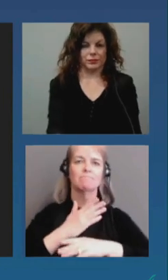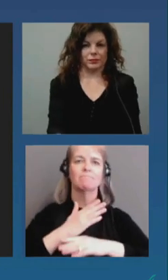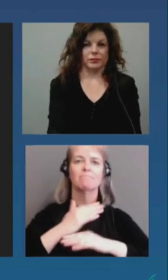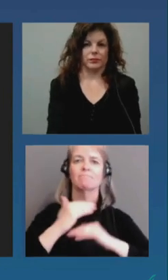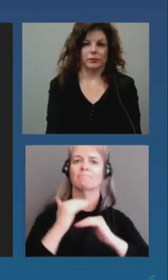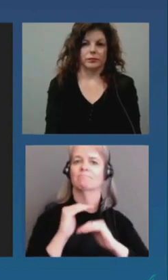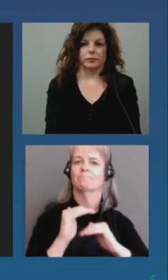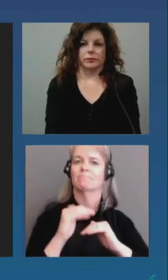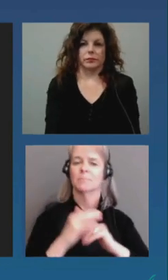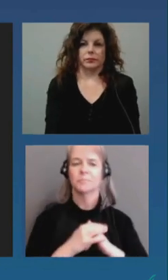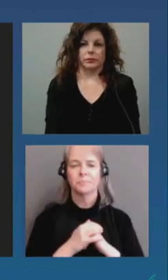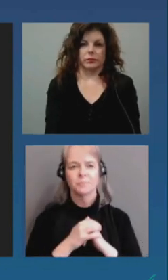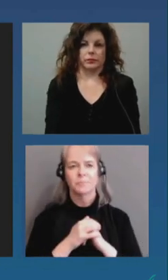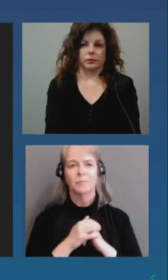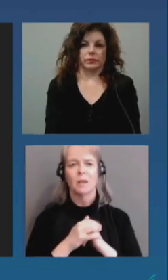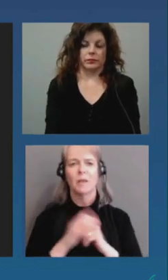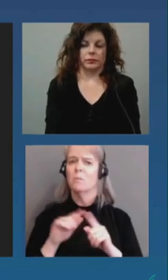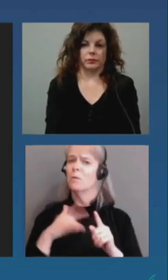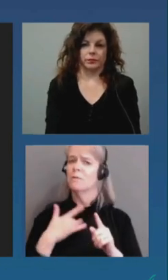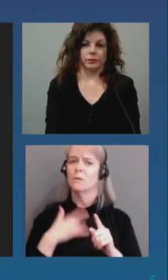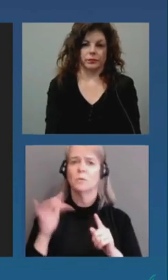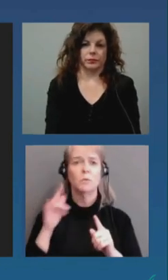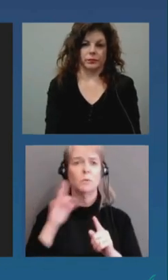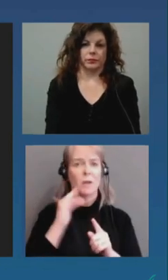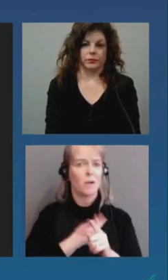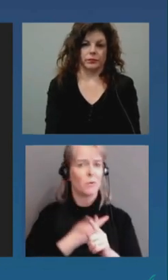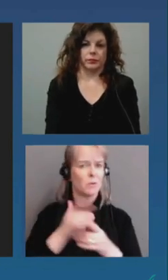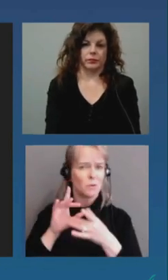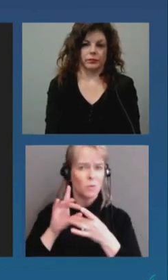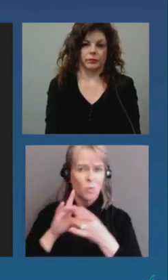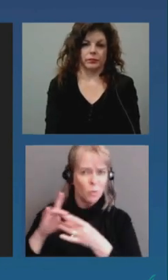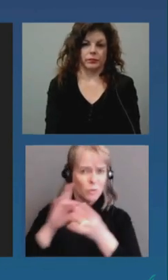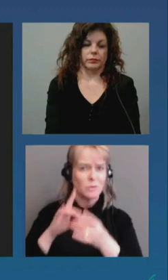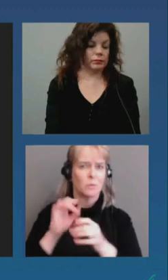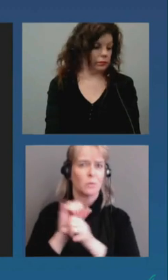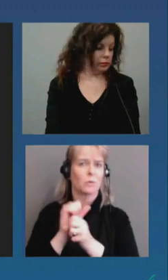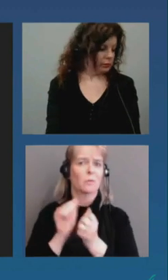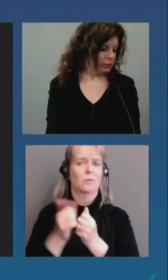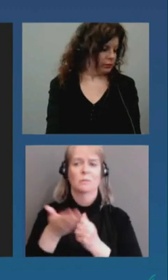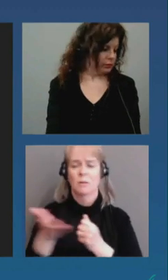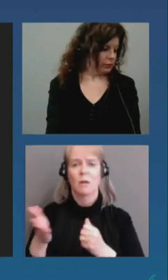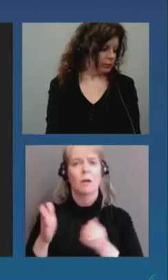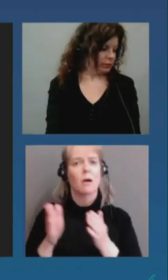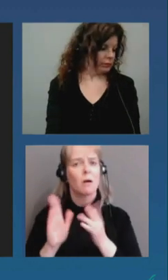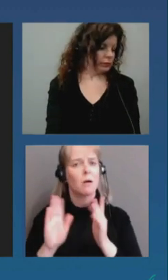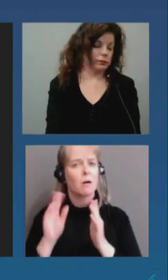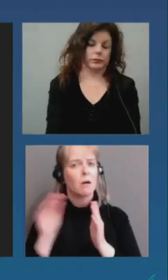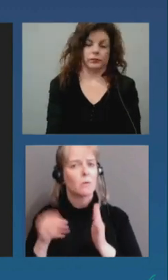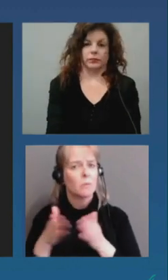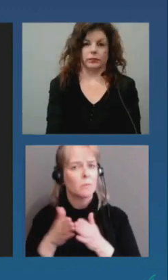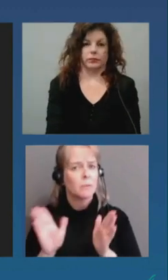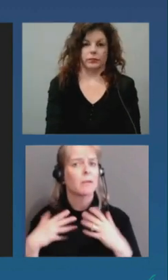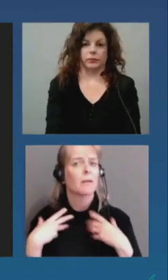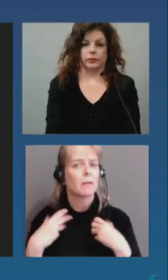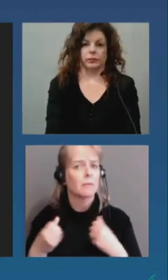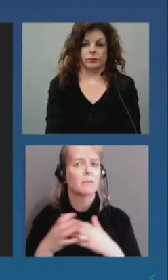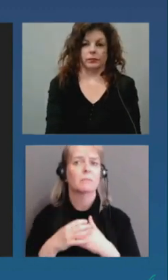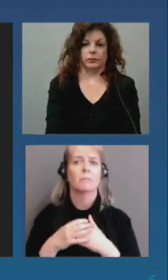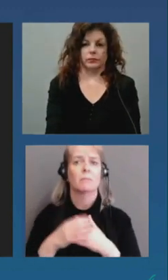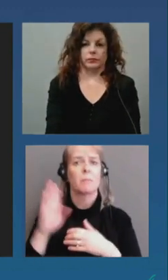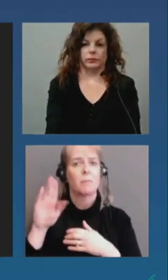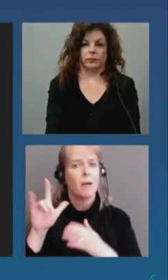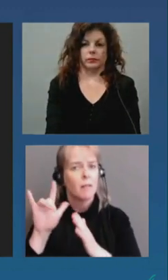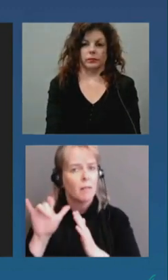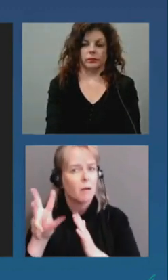efforts between ourselves how to public health bylaw we still do not feel the need for the use of any of the additional